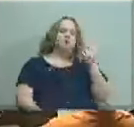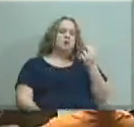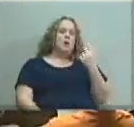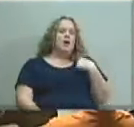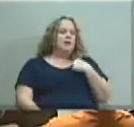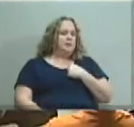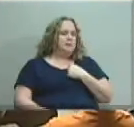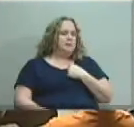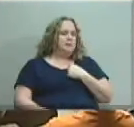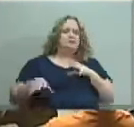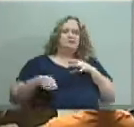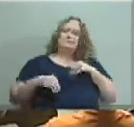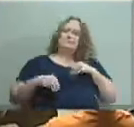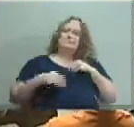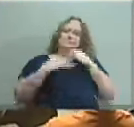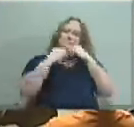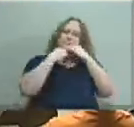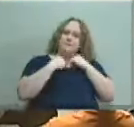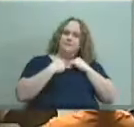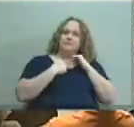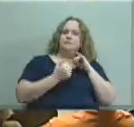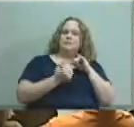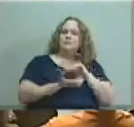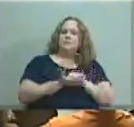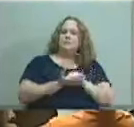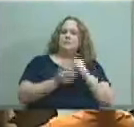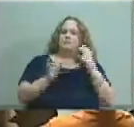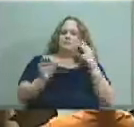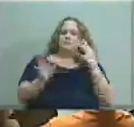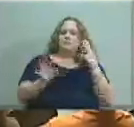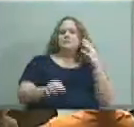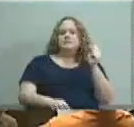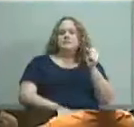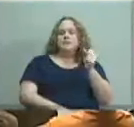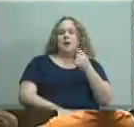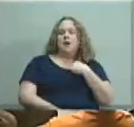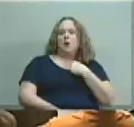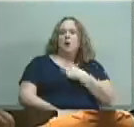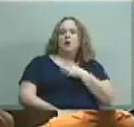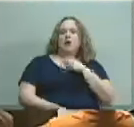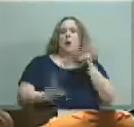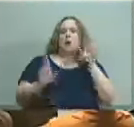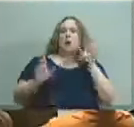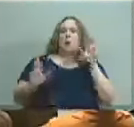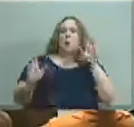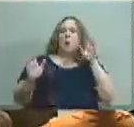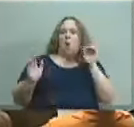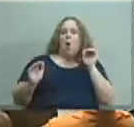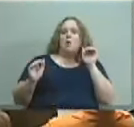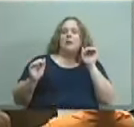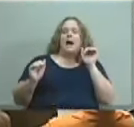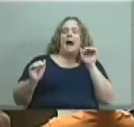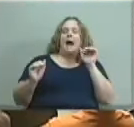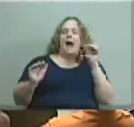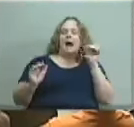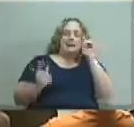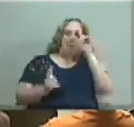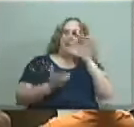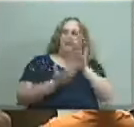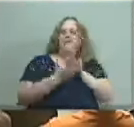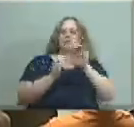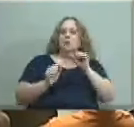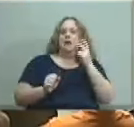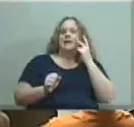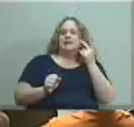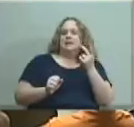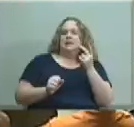and um and it's my hope and belief that you'll be able to see the guidance that you gave at